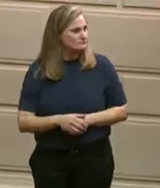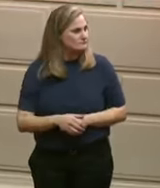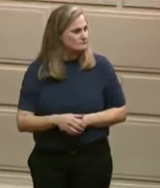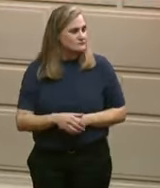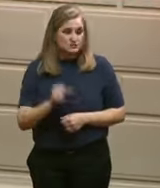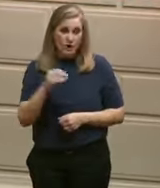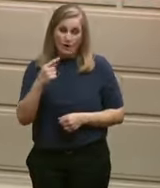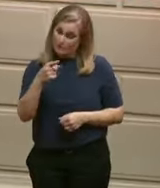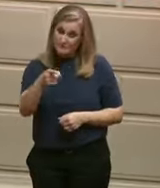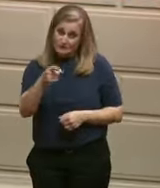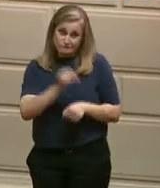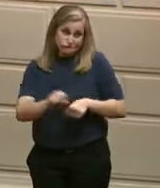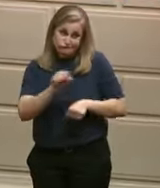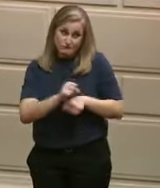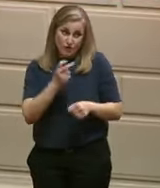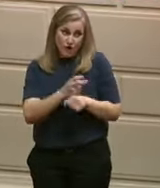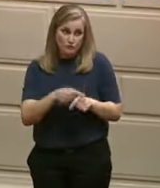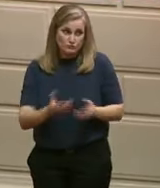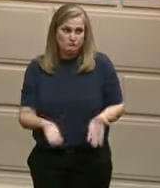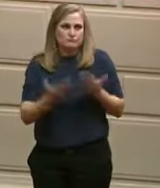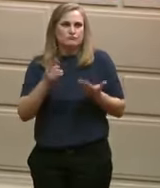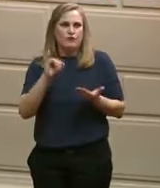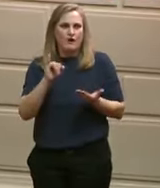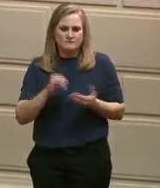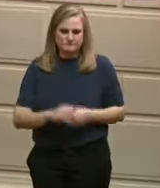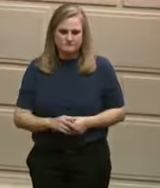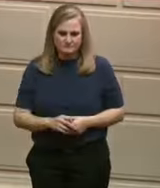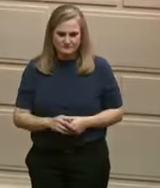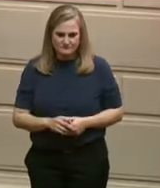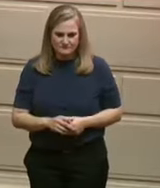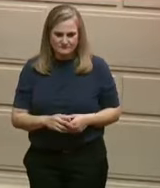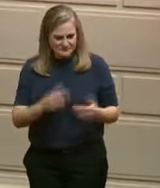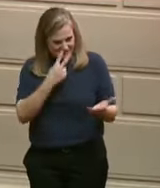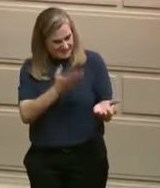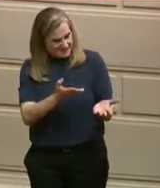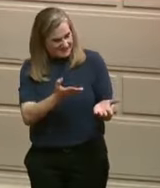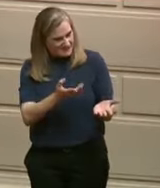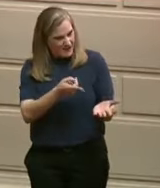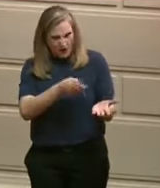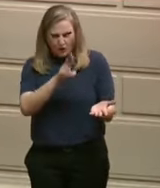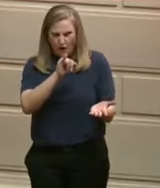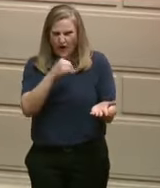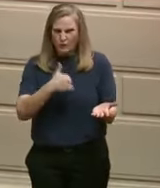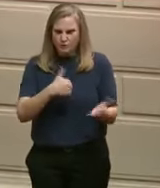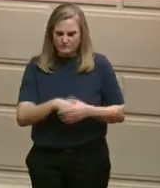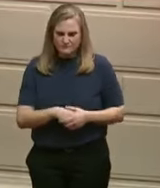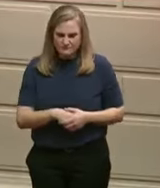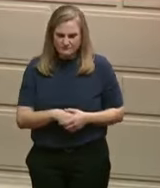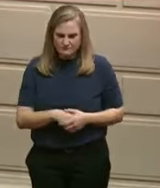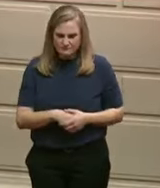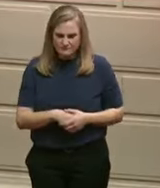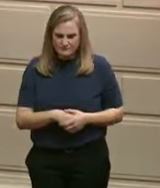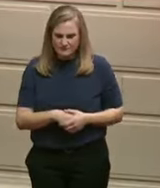There's far more to that story. Don't have the time to tell it all tonight.